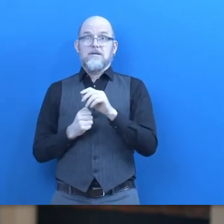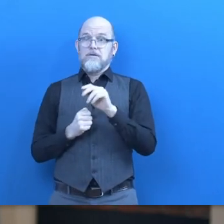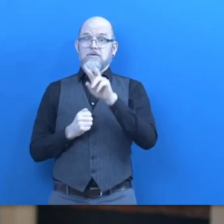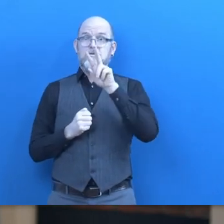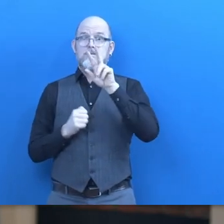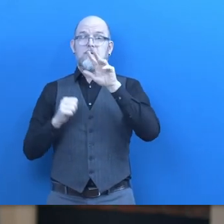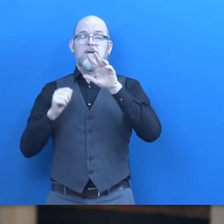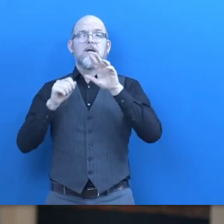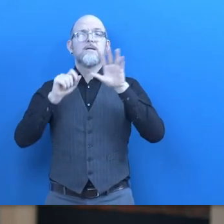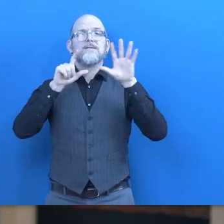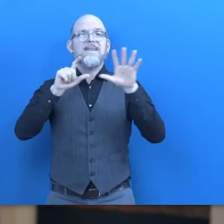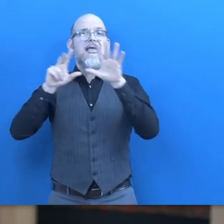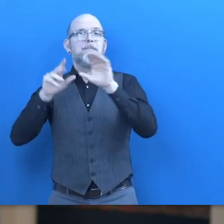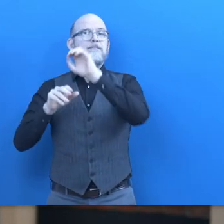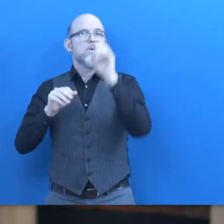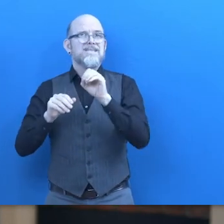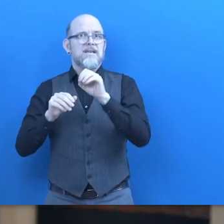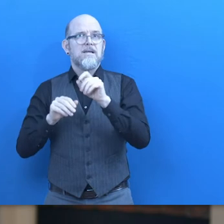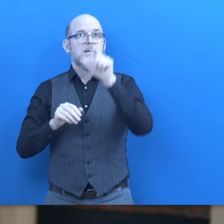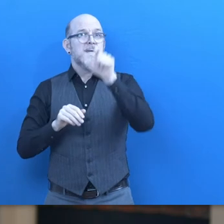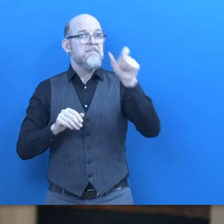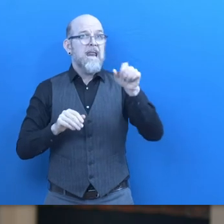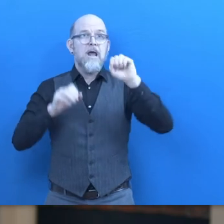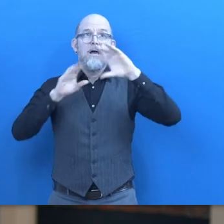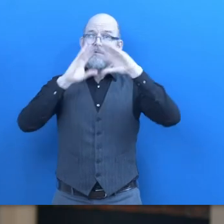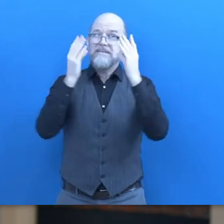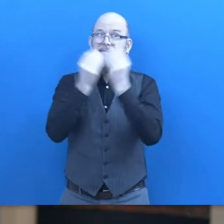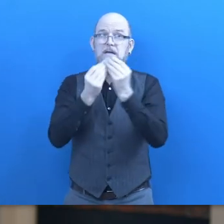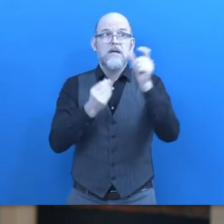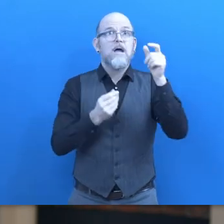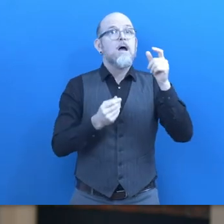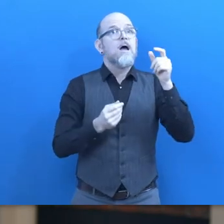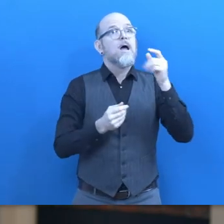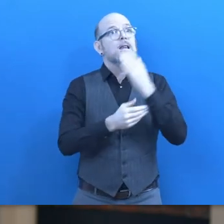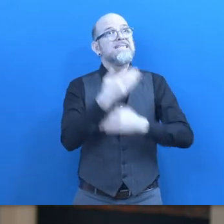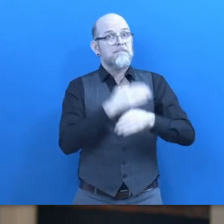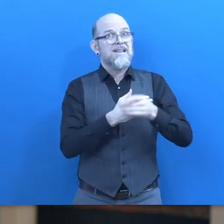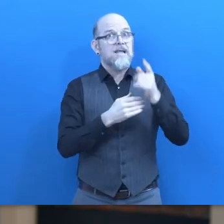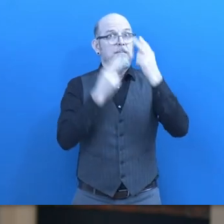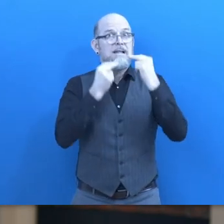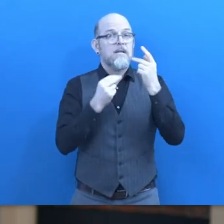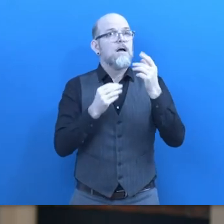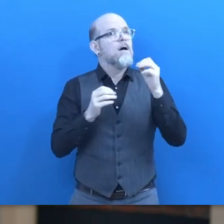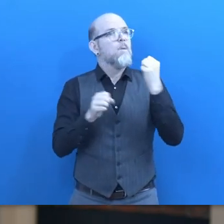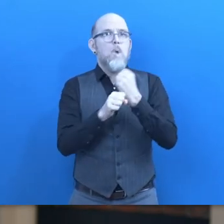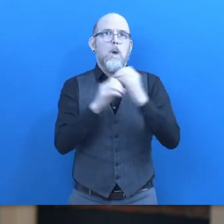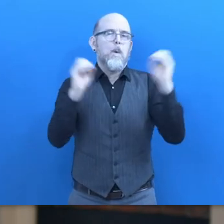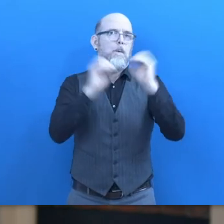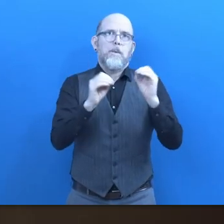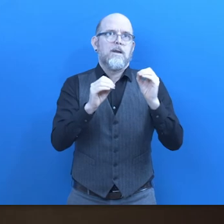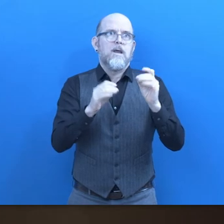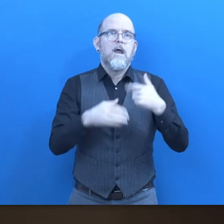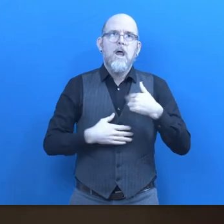scary statistic of any disability blindness tends to be the most unemployable if you will and so what